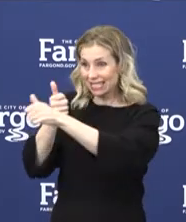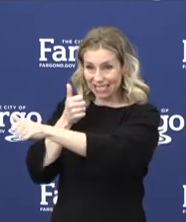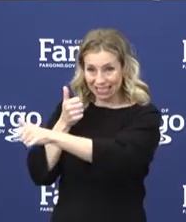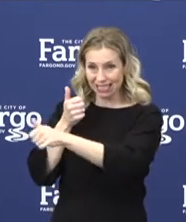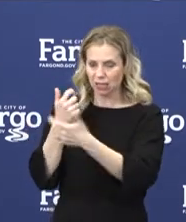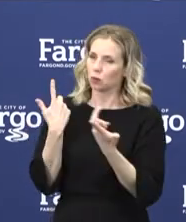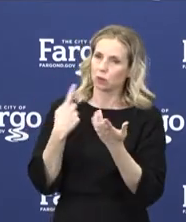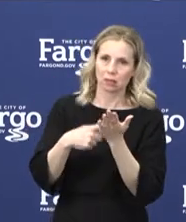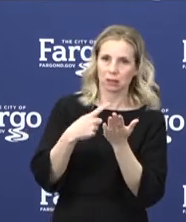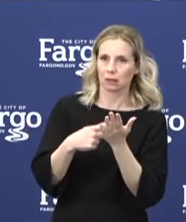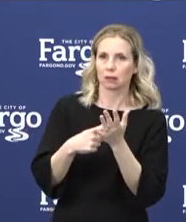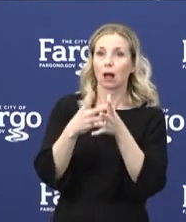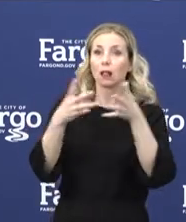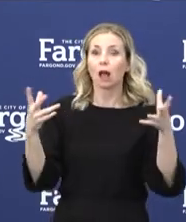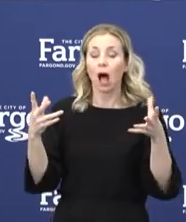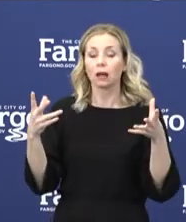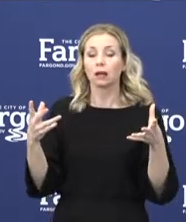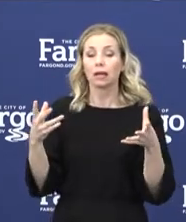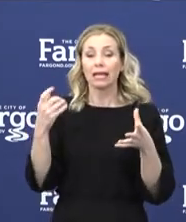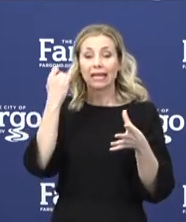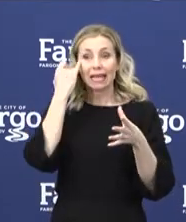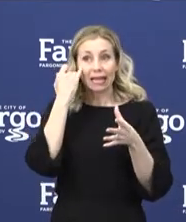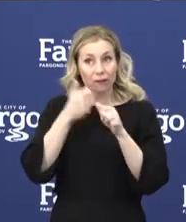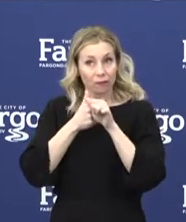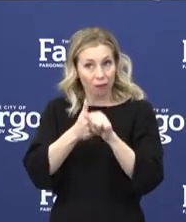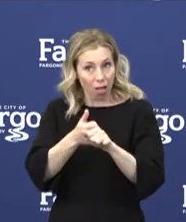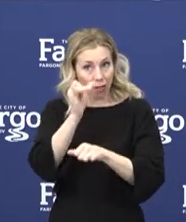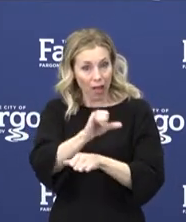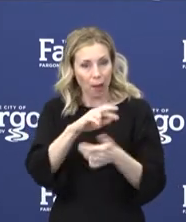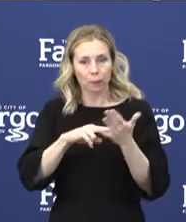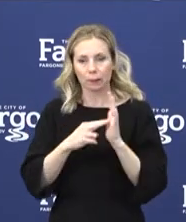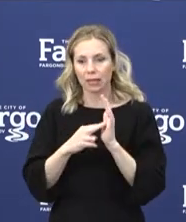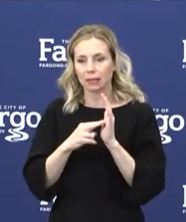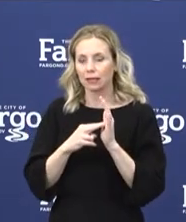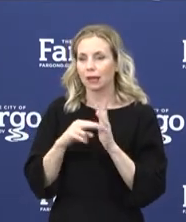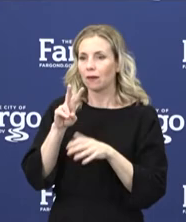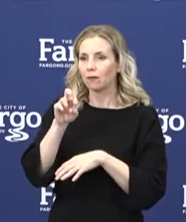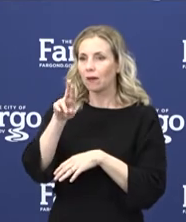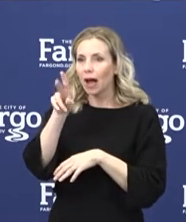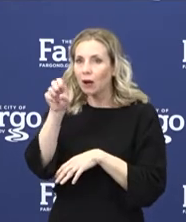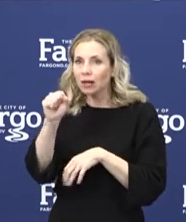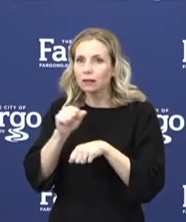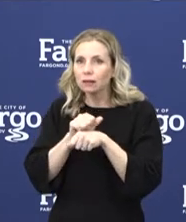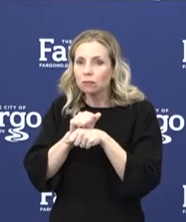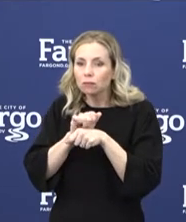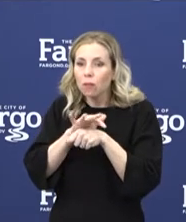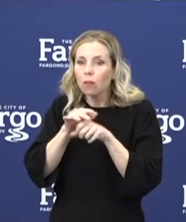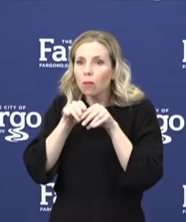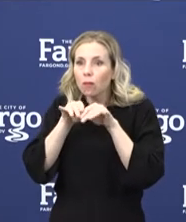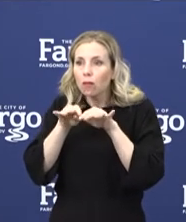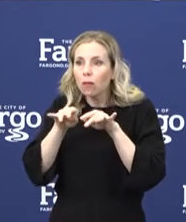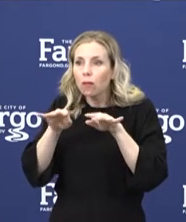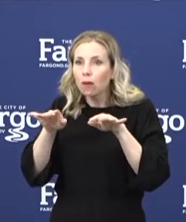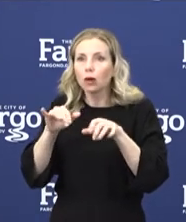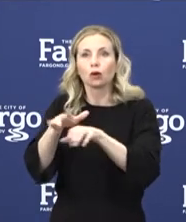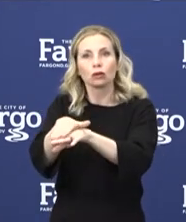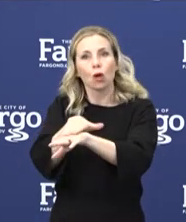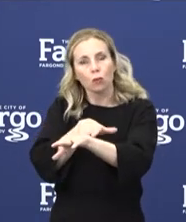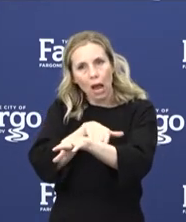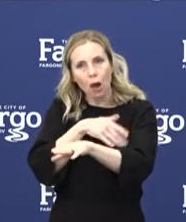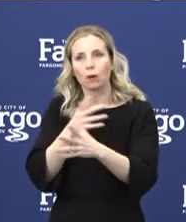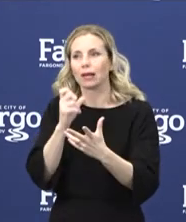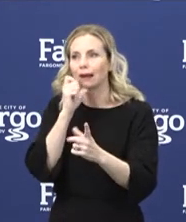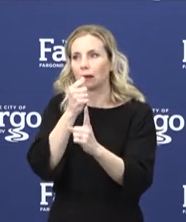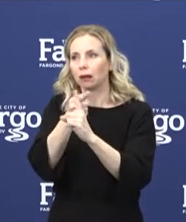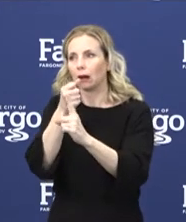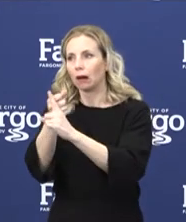And then this virus could slow down and hopefully not infect as many people in the coming months. But even if